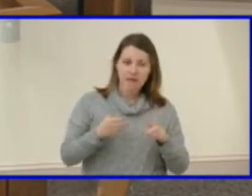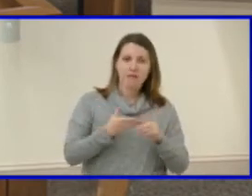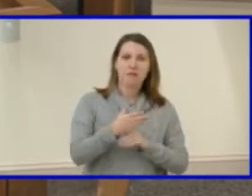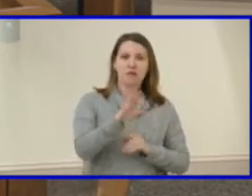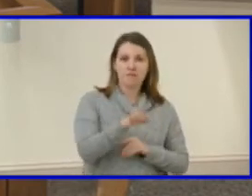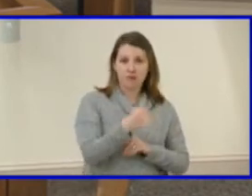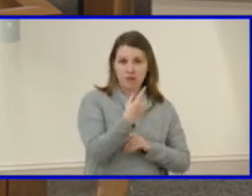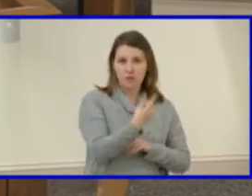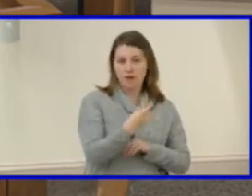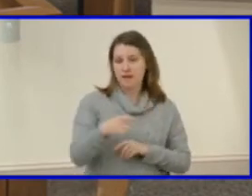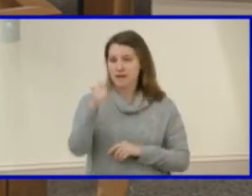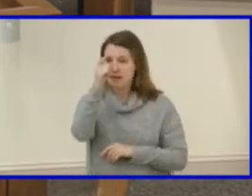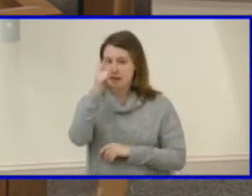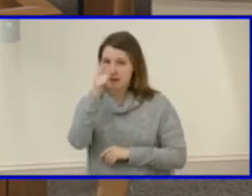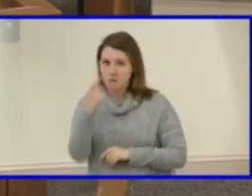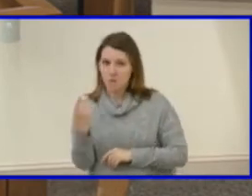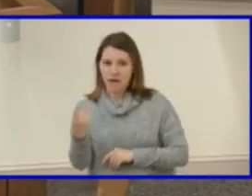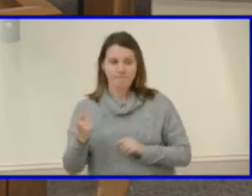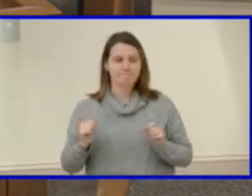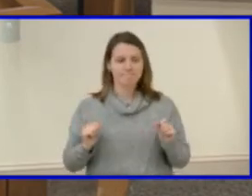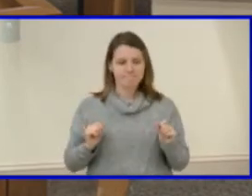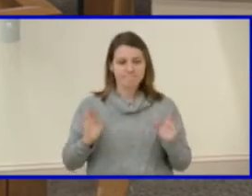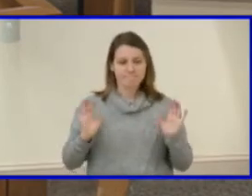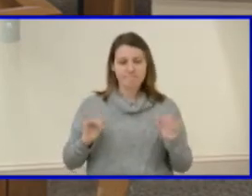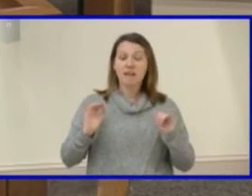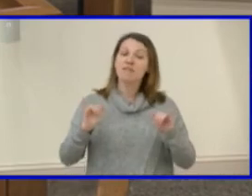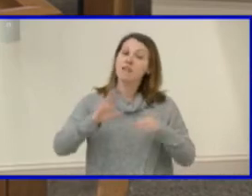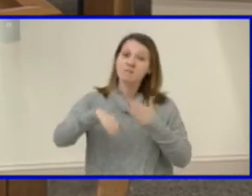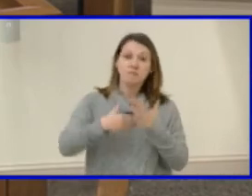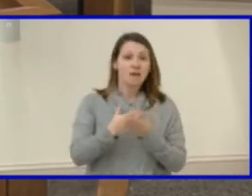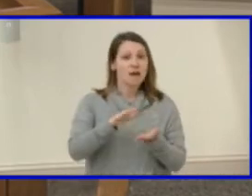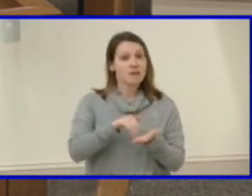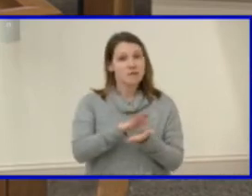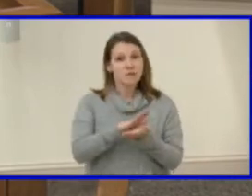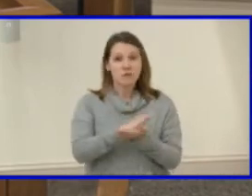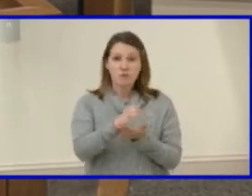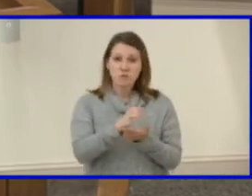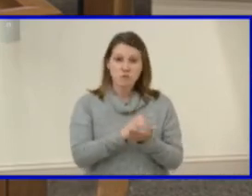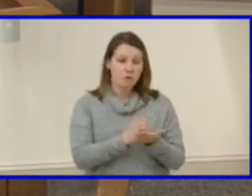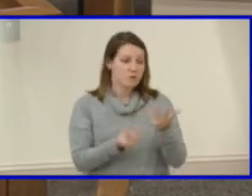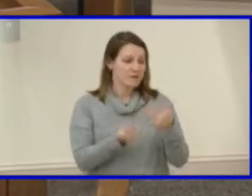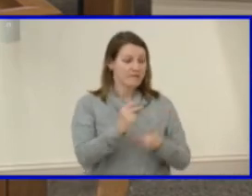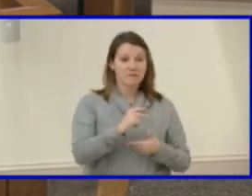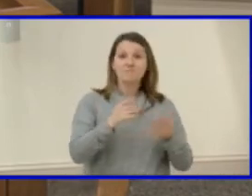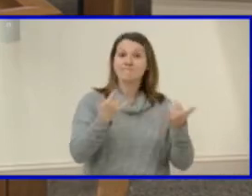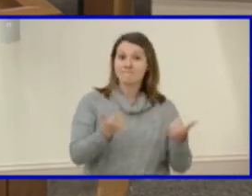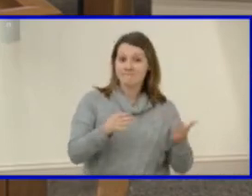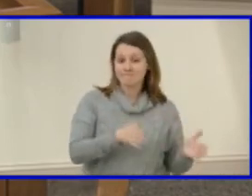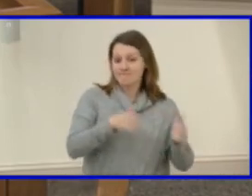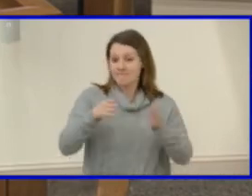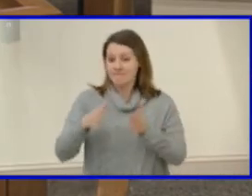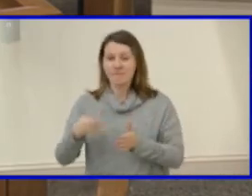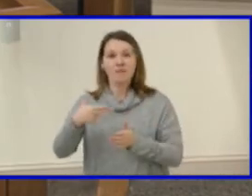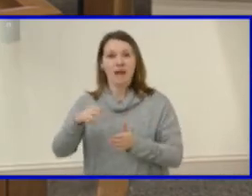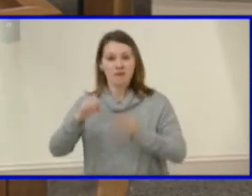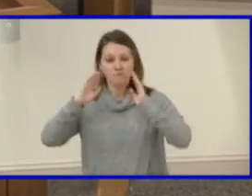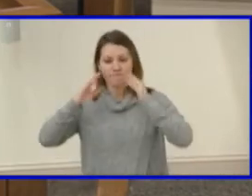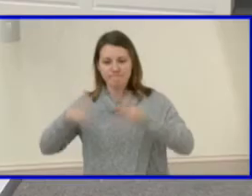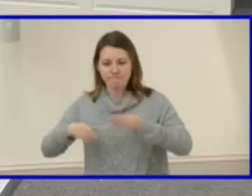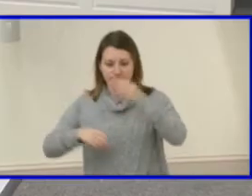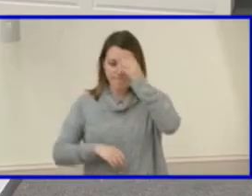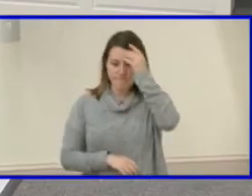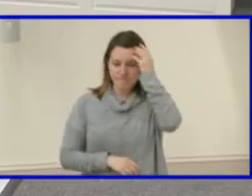Latin 1. That concludes all recommended middle school course revisions and we will now move on to our recommended revisions to high school courses.